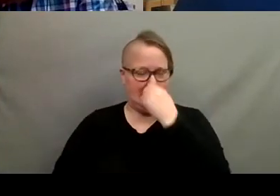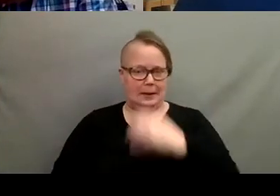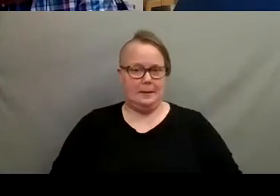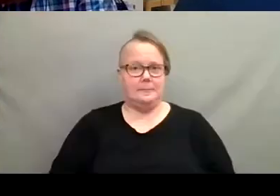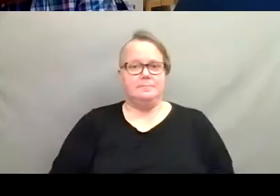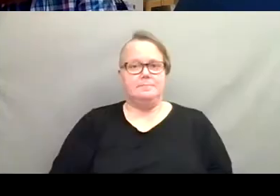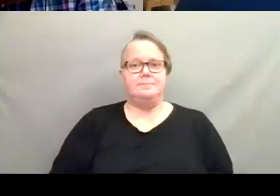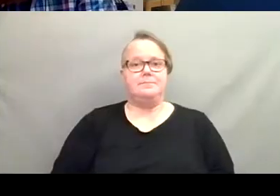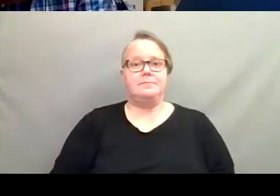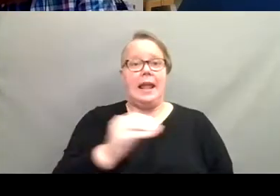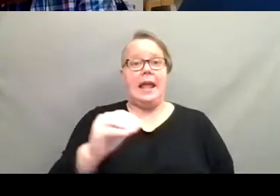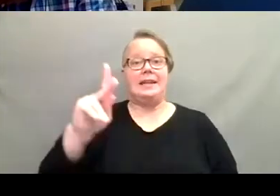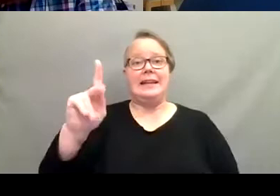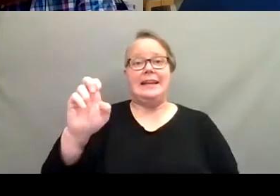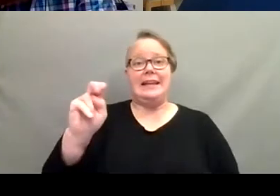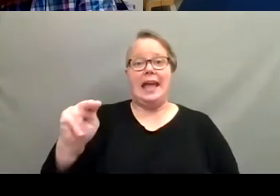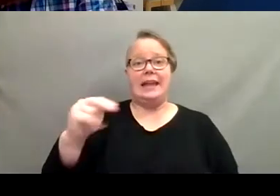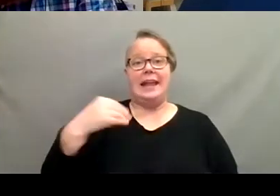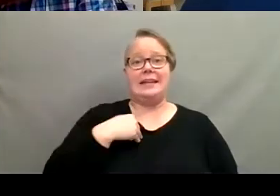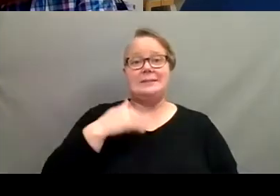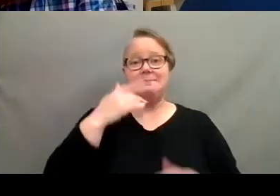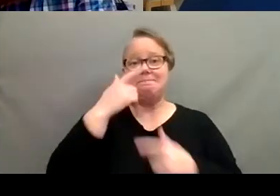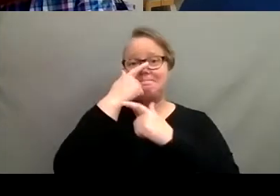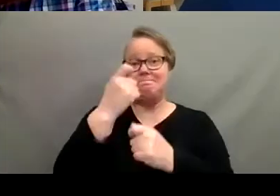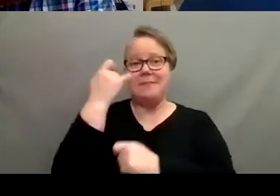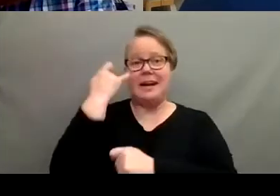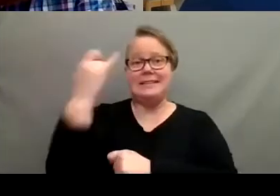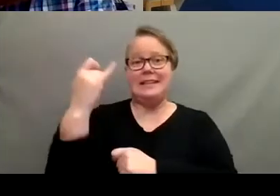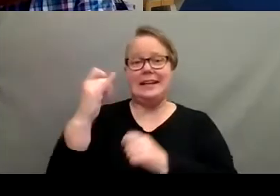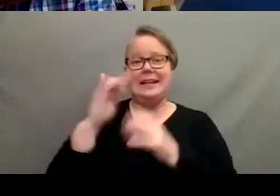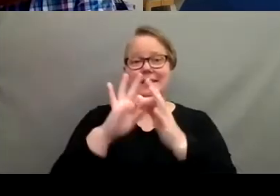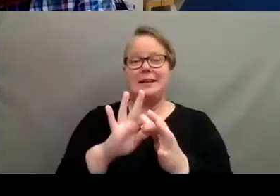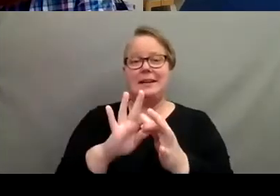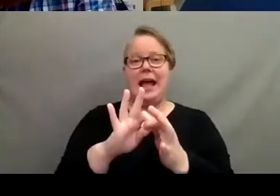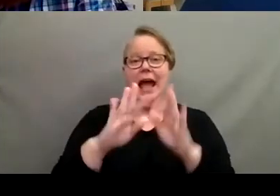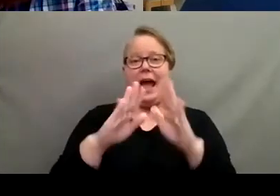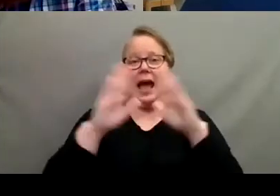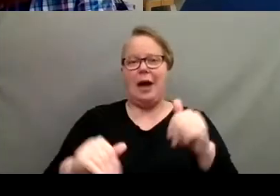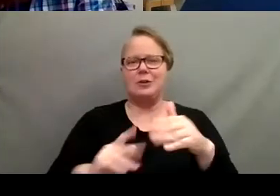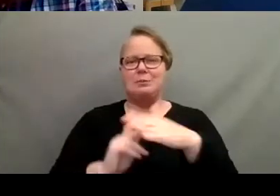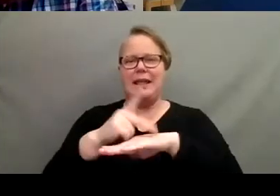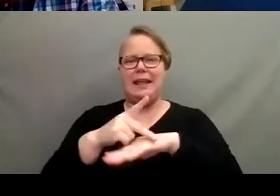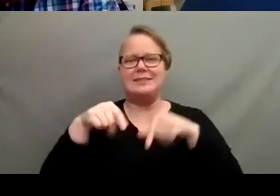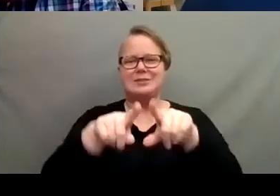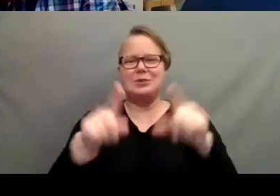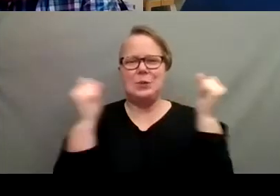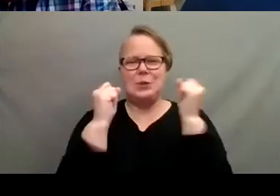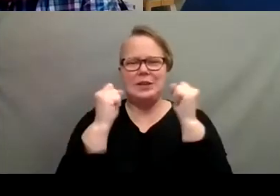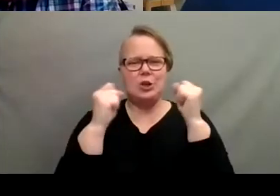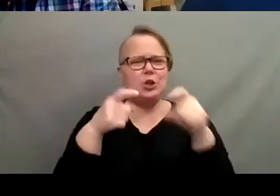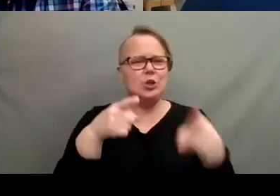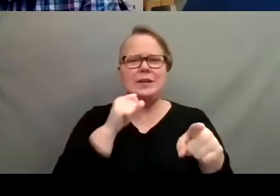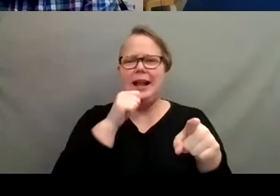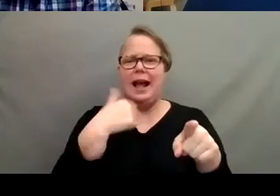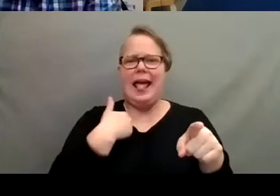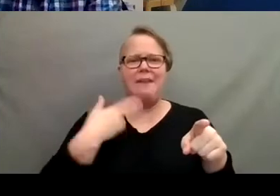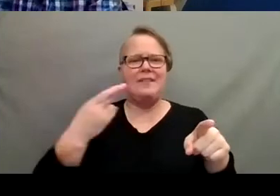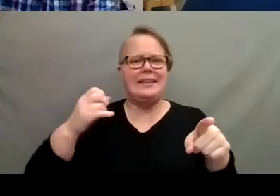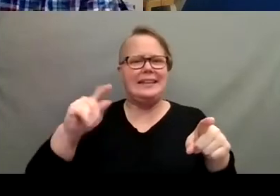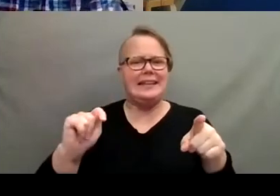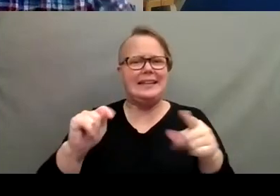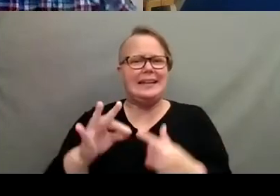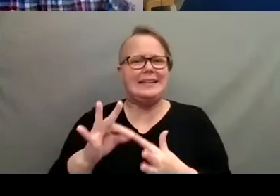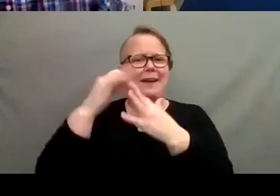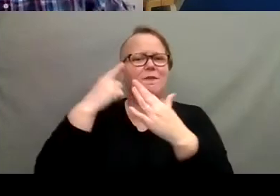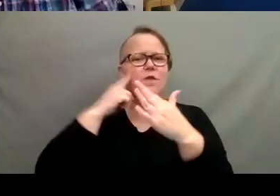And Ken has an interesting strategy when it comes to house plants over the winter. What was that, Ken? You wouldn't have the heat on if it weren't for the houseplants,